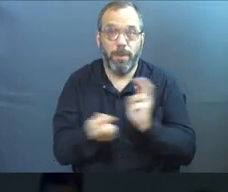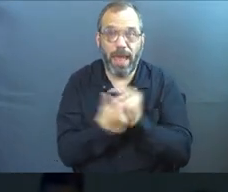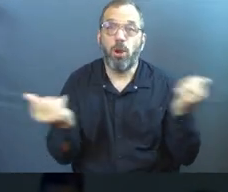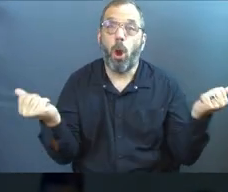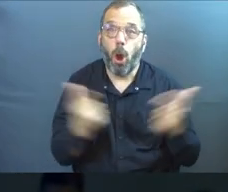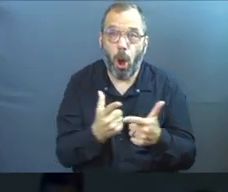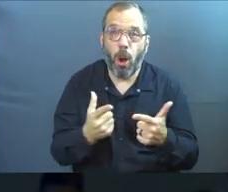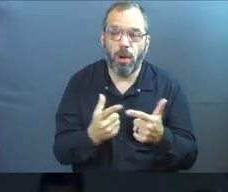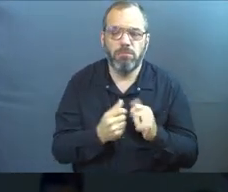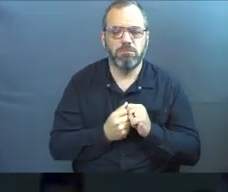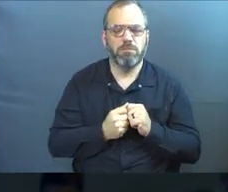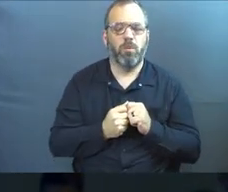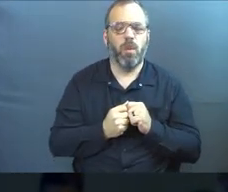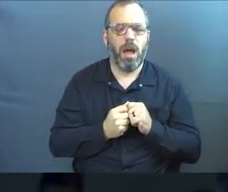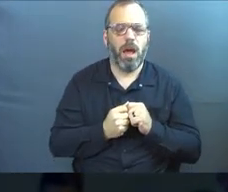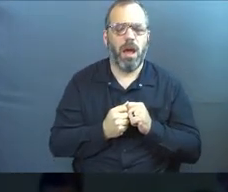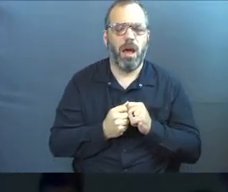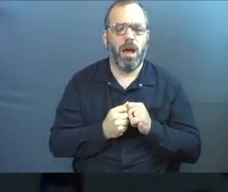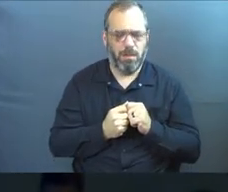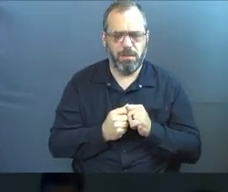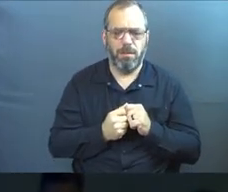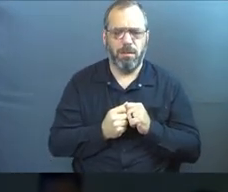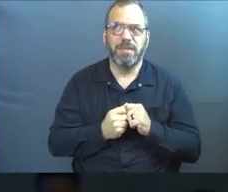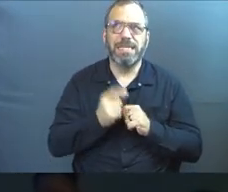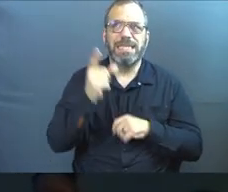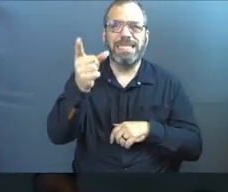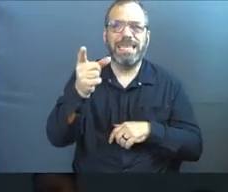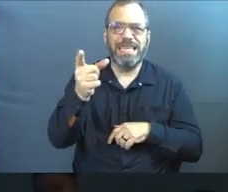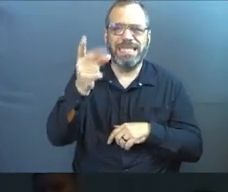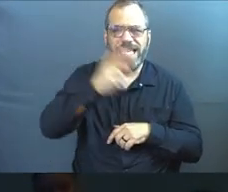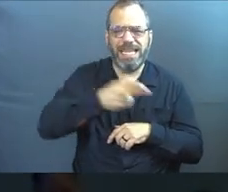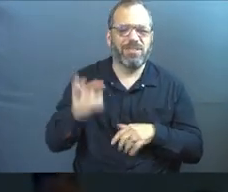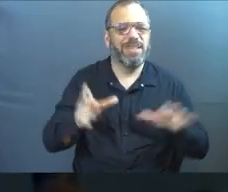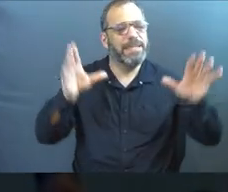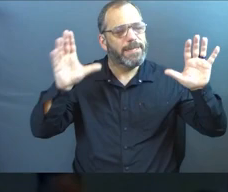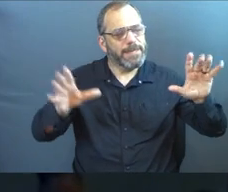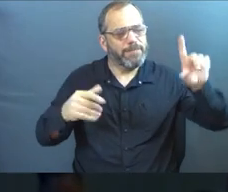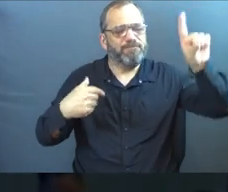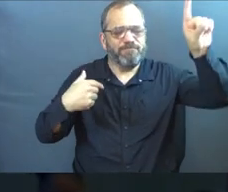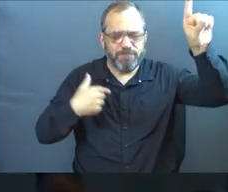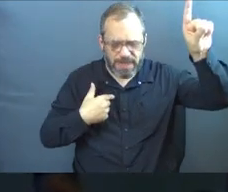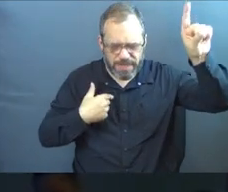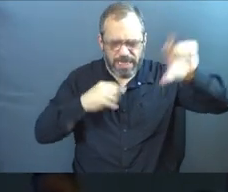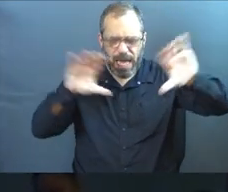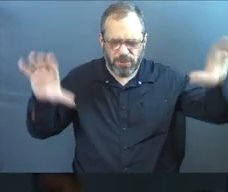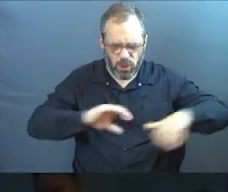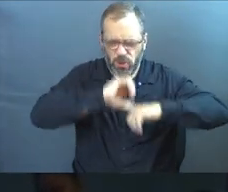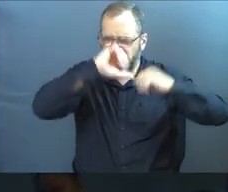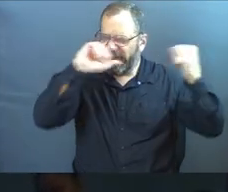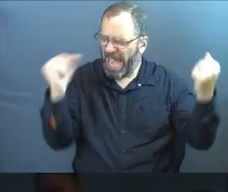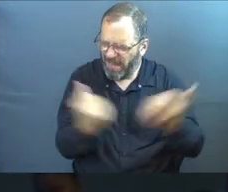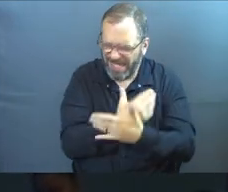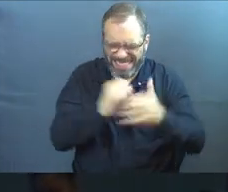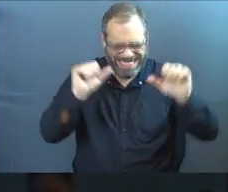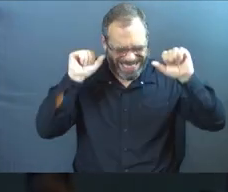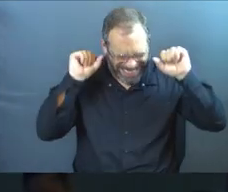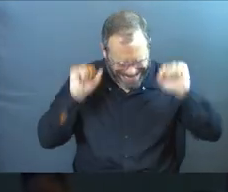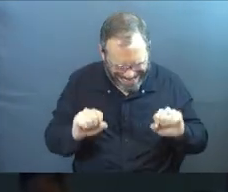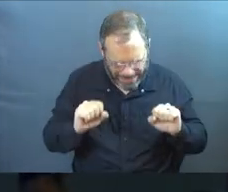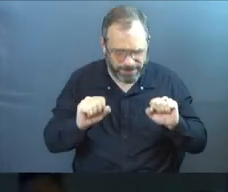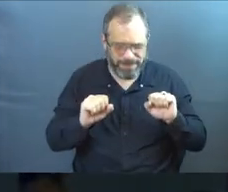And it's an indication that he is approaching human history and saying, I am doing all that I can